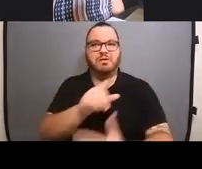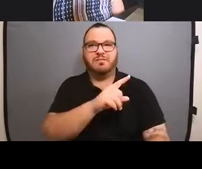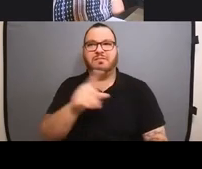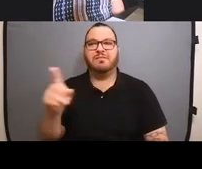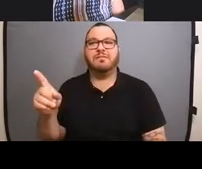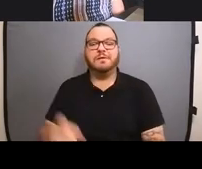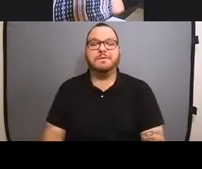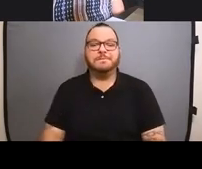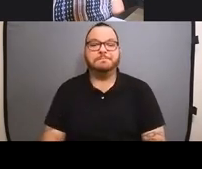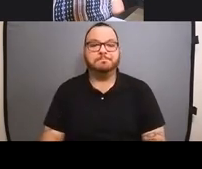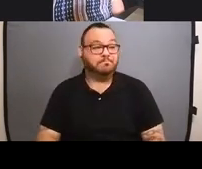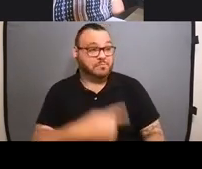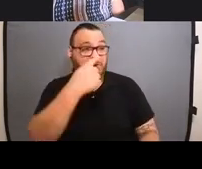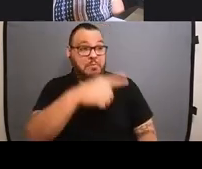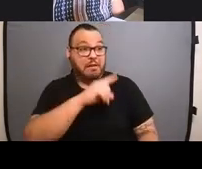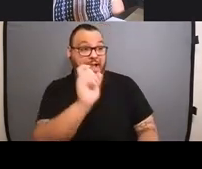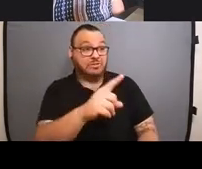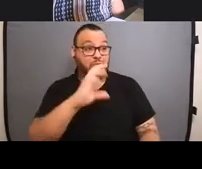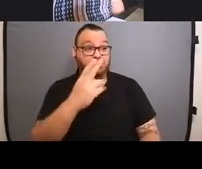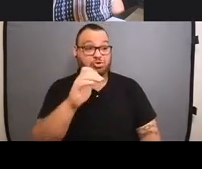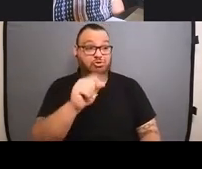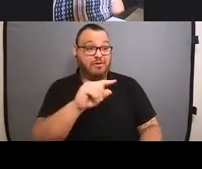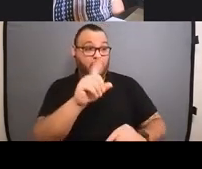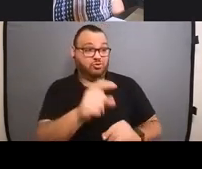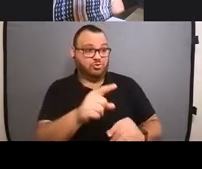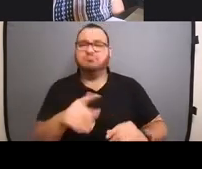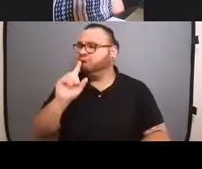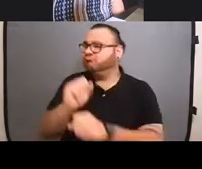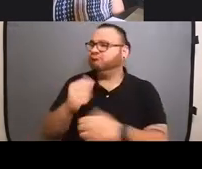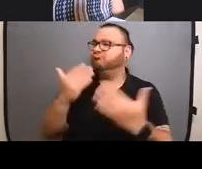Can I ask you one of the questions from the chat while you're drawing? Absolutely.